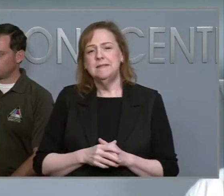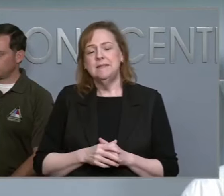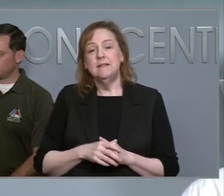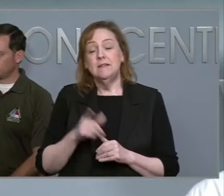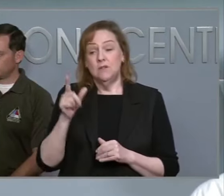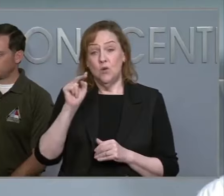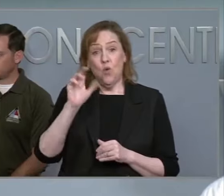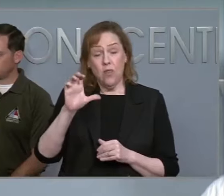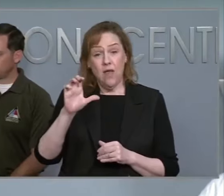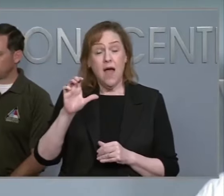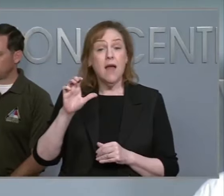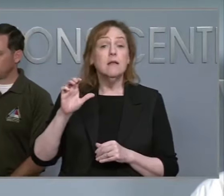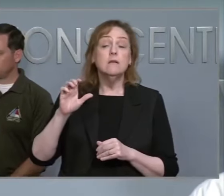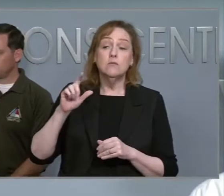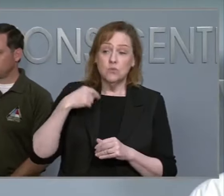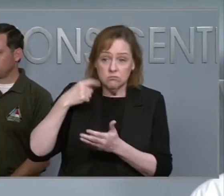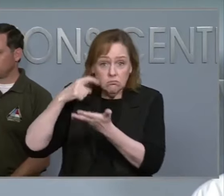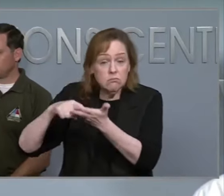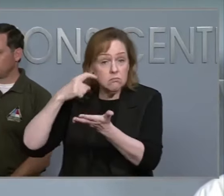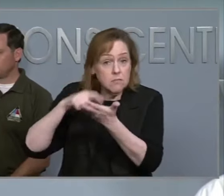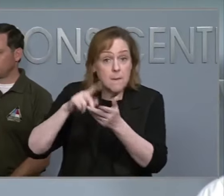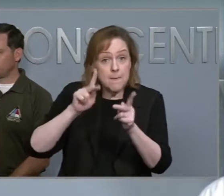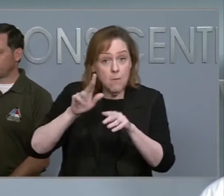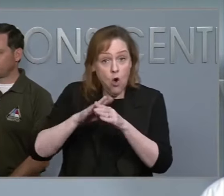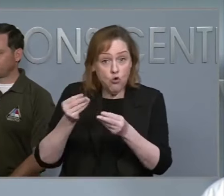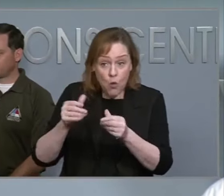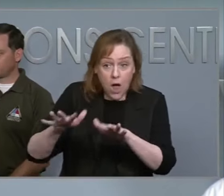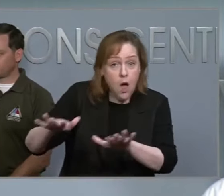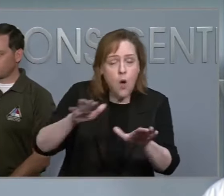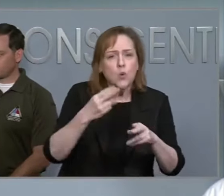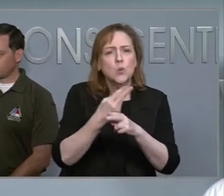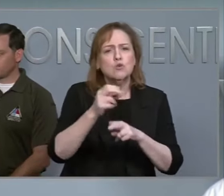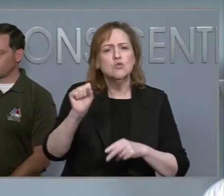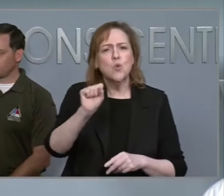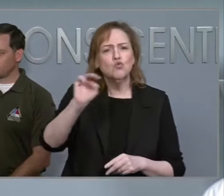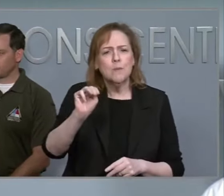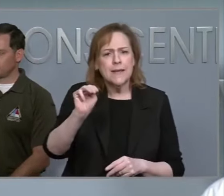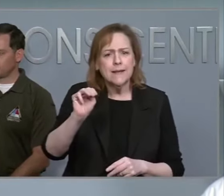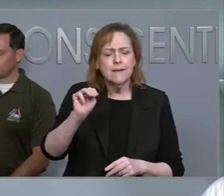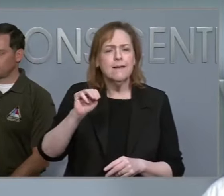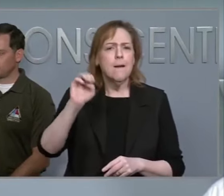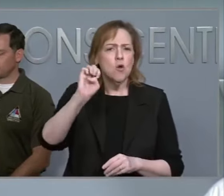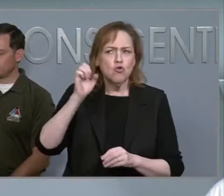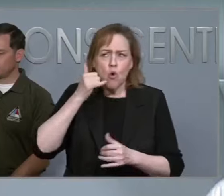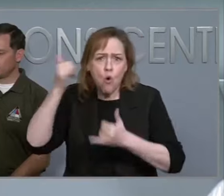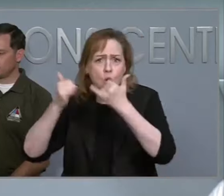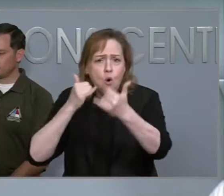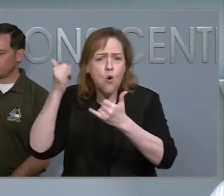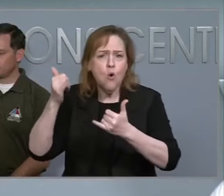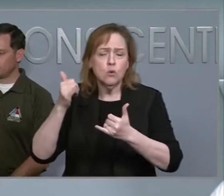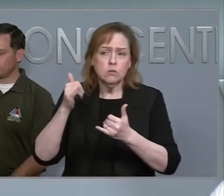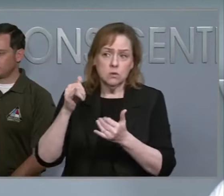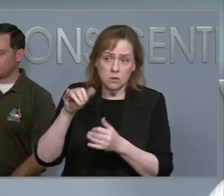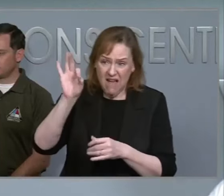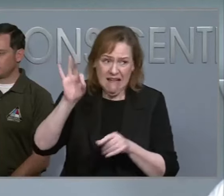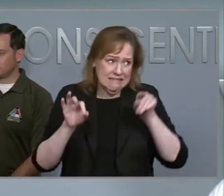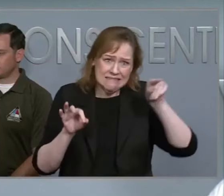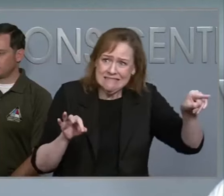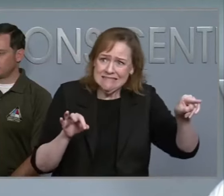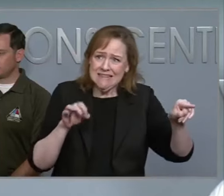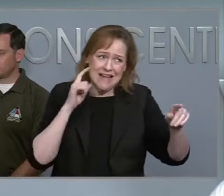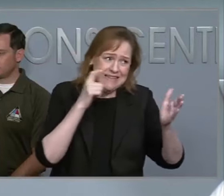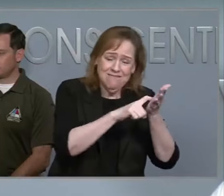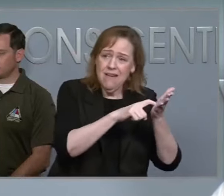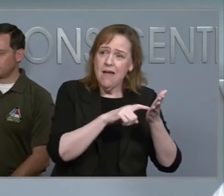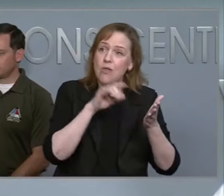people on the ground, are using social media, and emergency calls to locate, identify, and rescue those stranded citizens